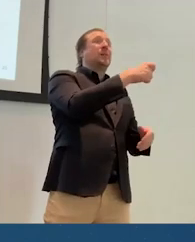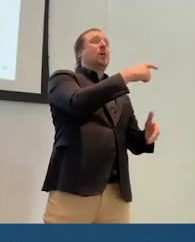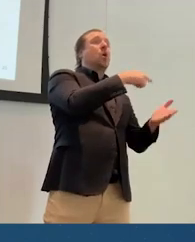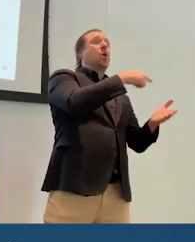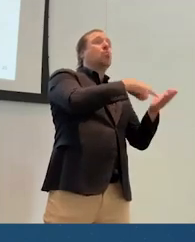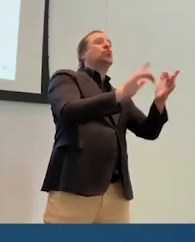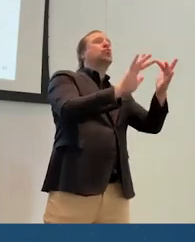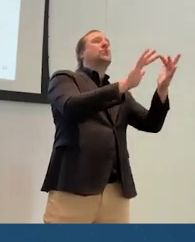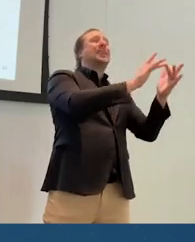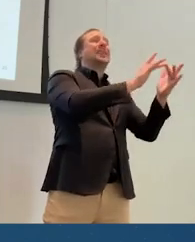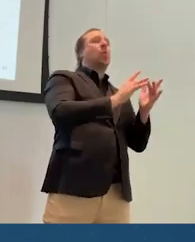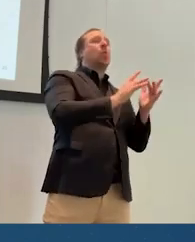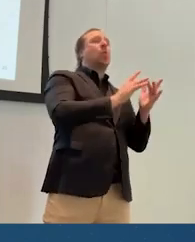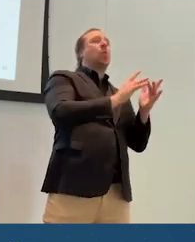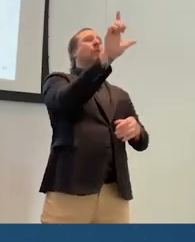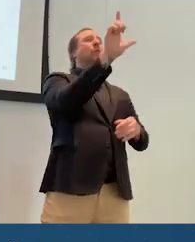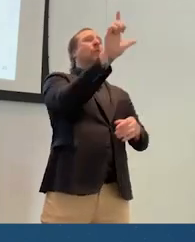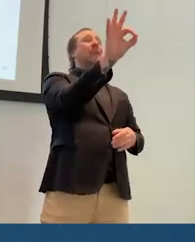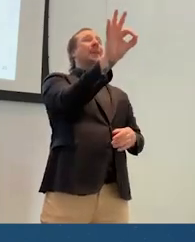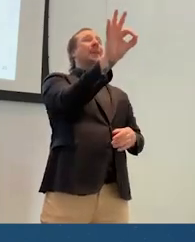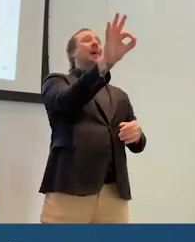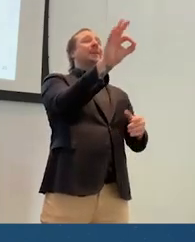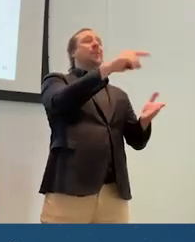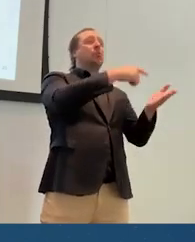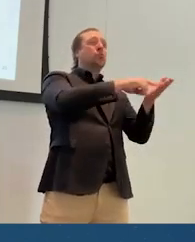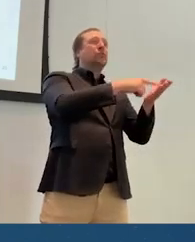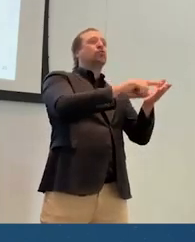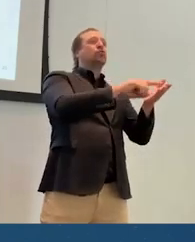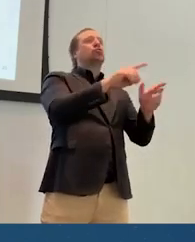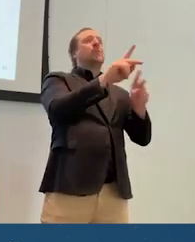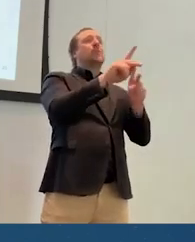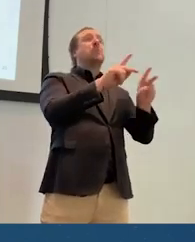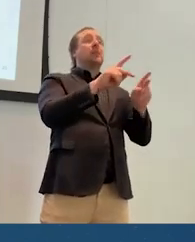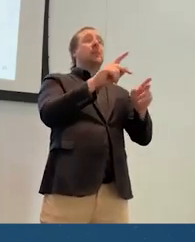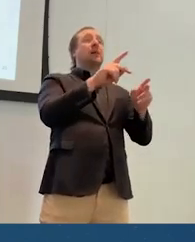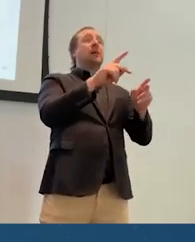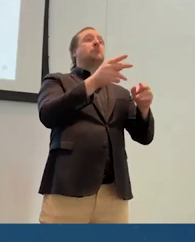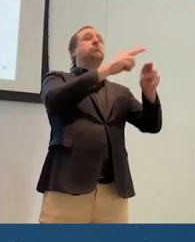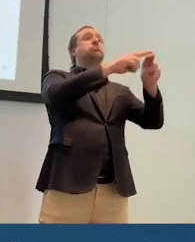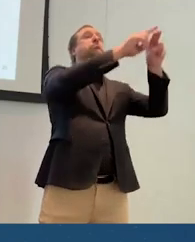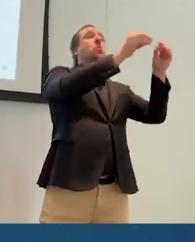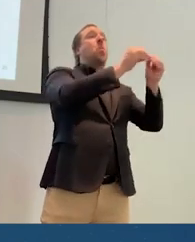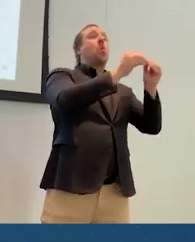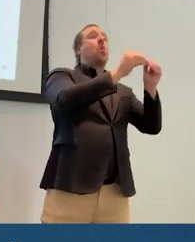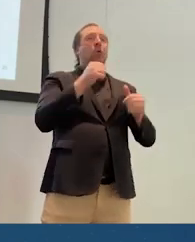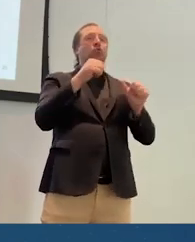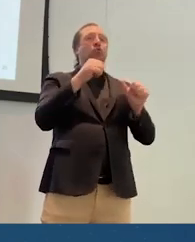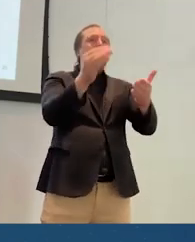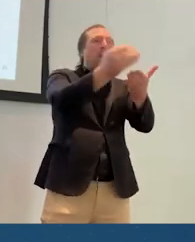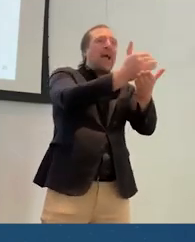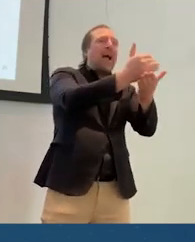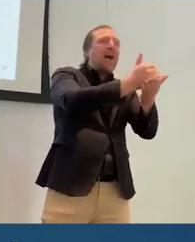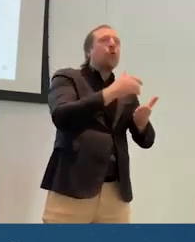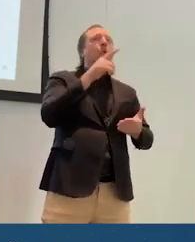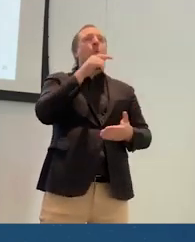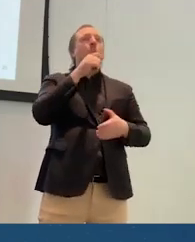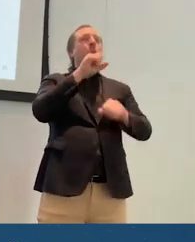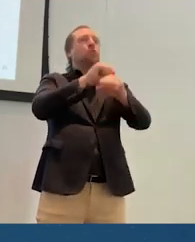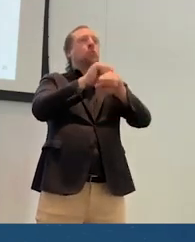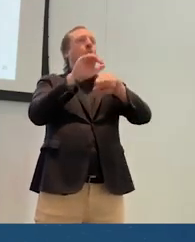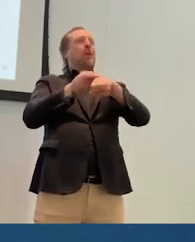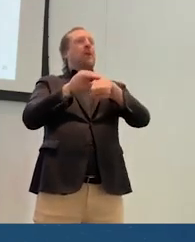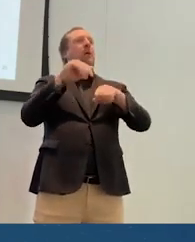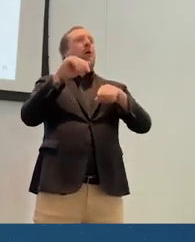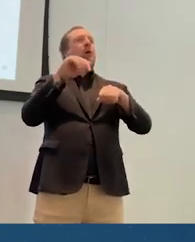network is currently at 29 researchers and counting. This is our effort to gather up an understanding of who is working on